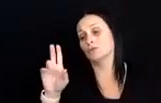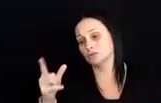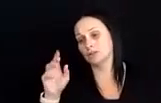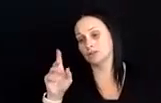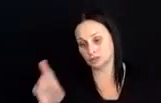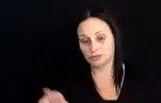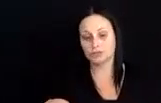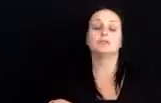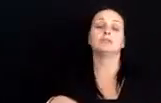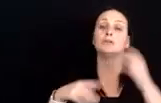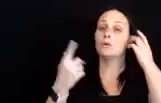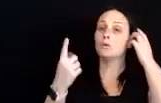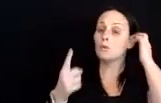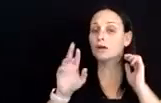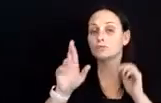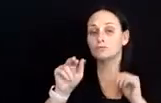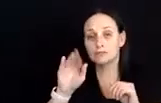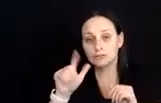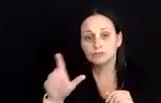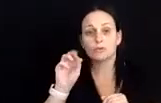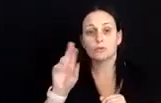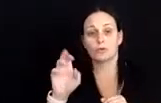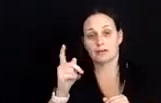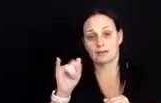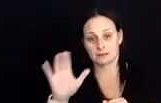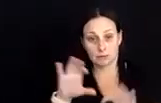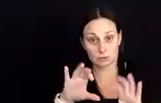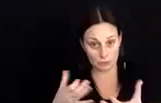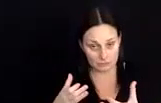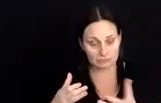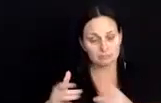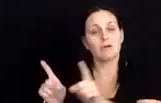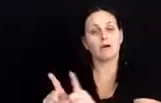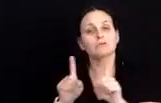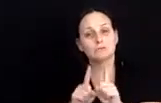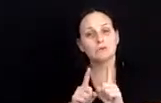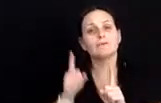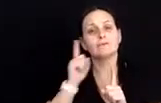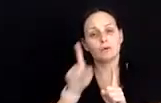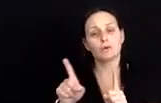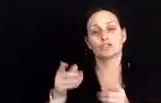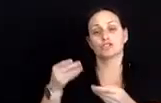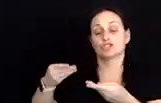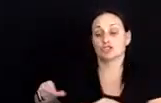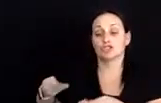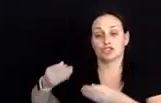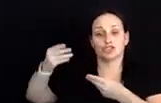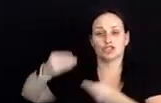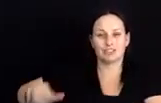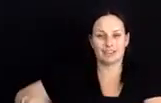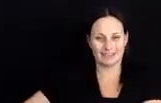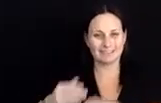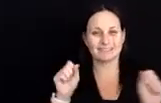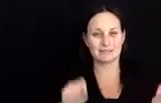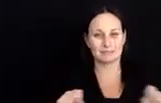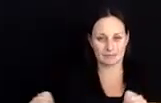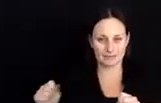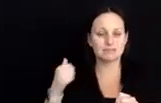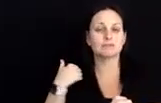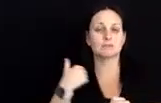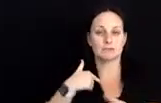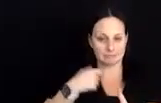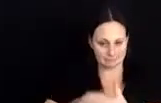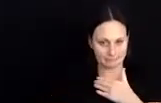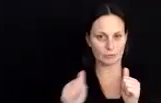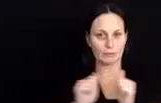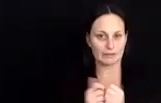status, one's racial or ethnic group, as well as the genetic capabilities that we come into this role